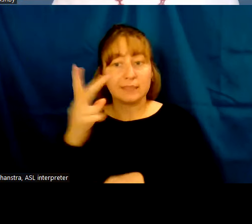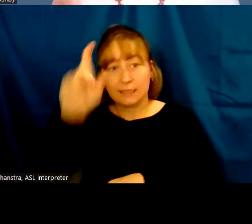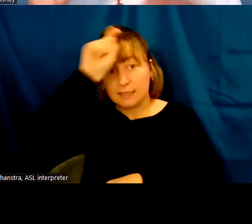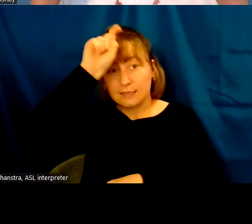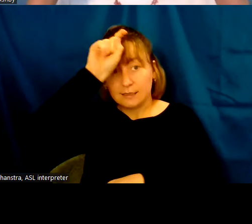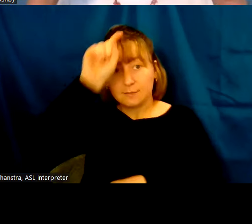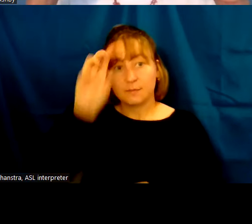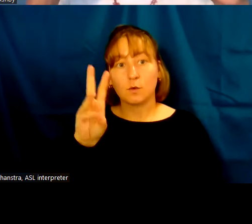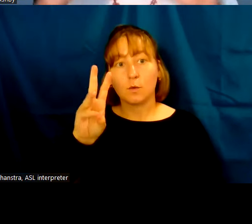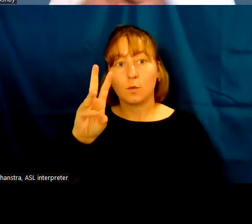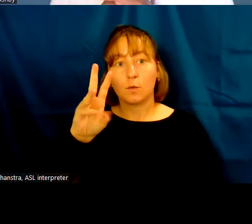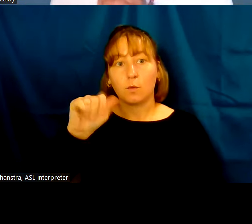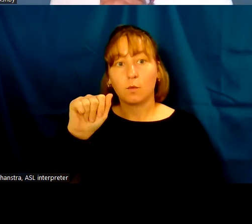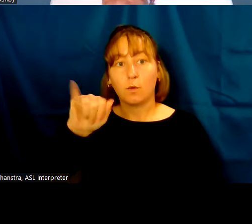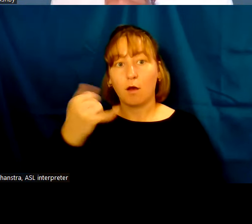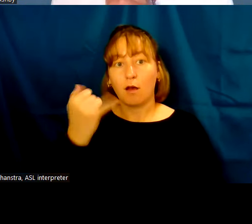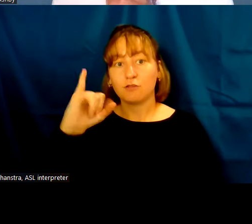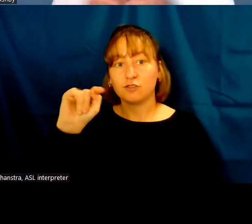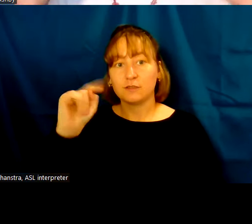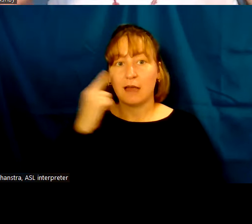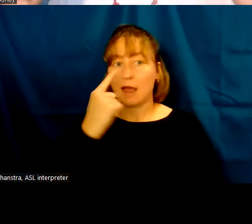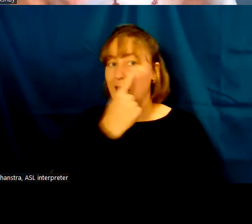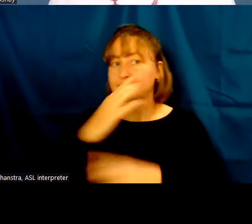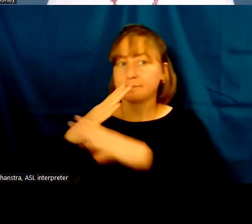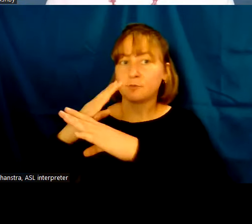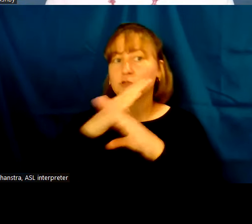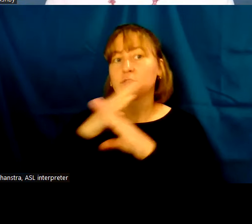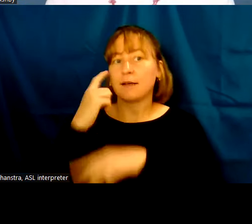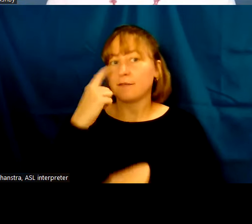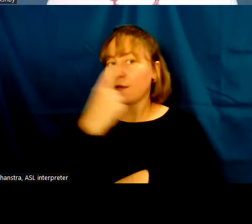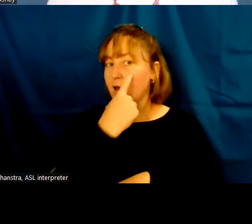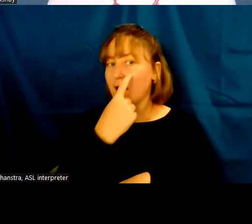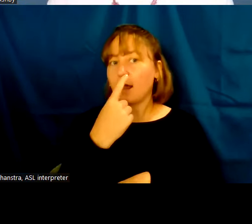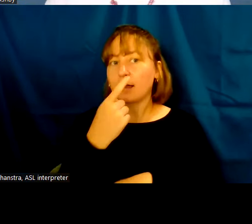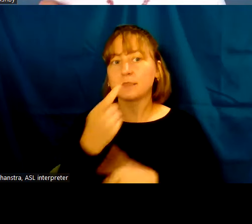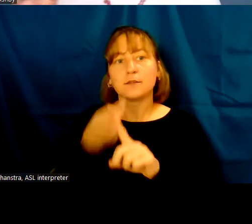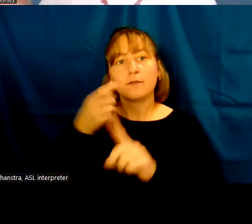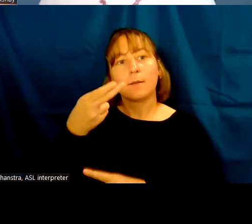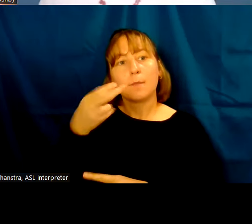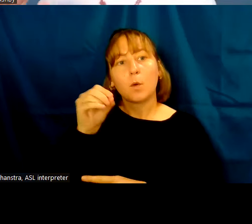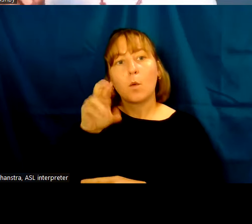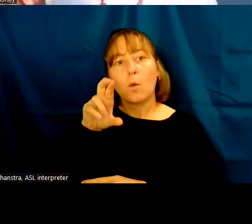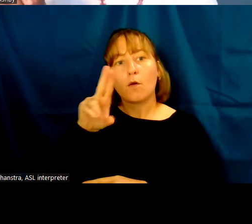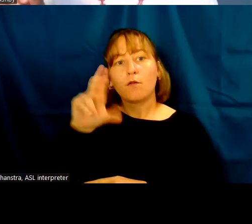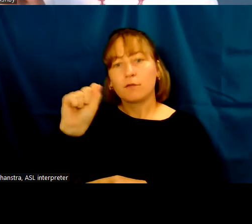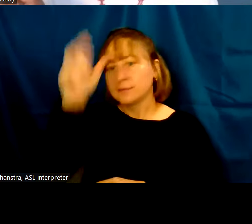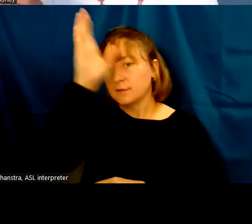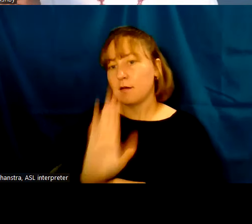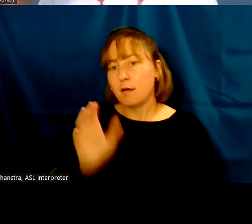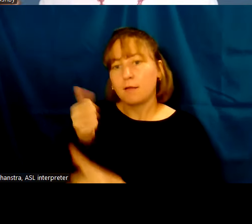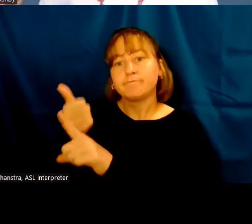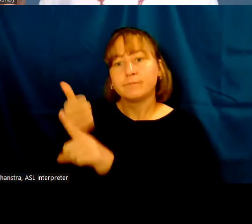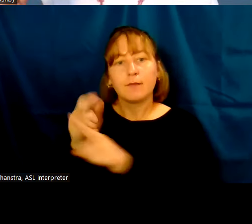eyes, those protective eyes of Horus on either side. And then here on the right, this beautiful